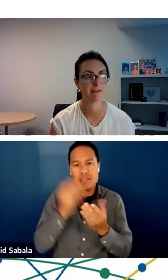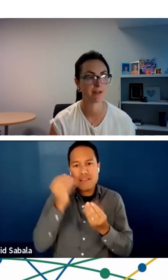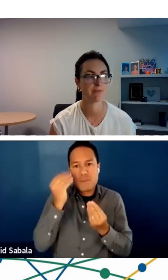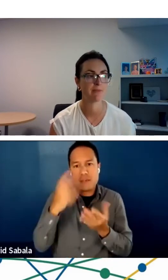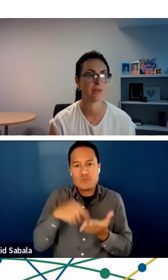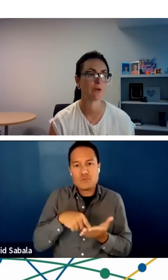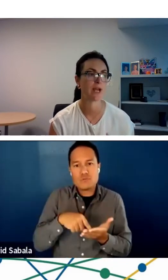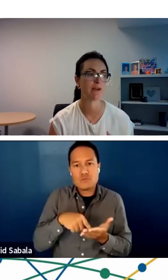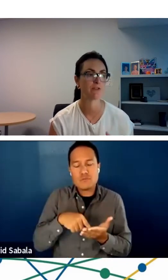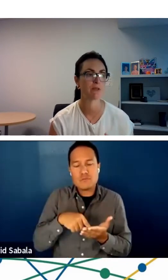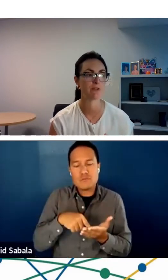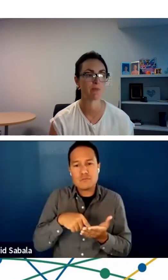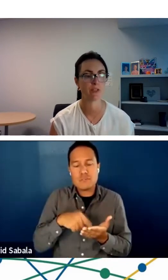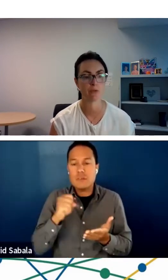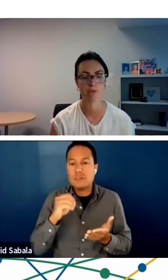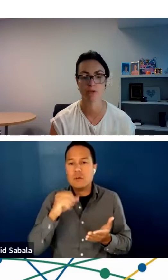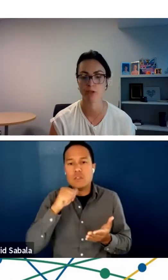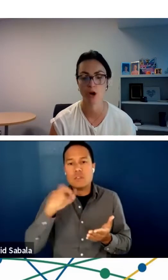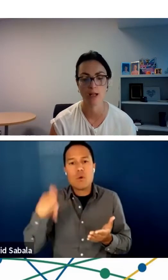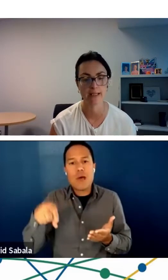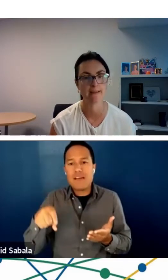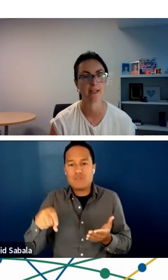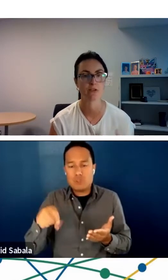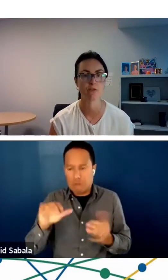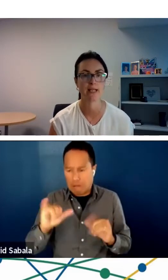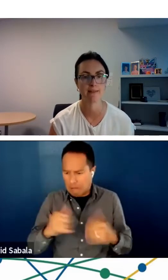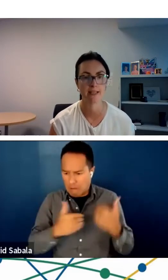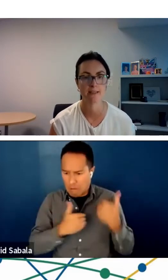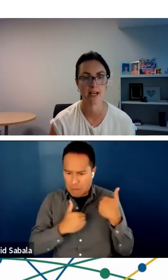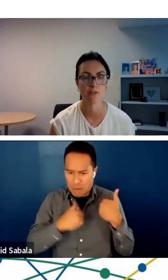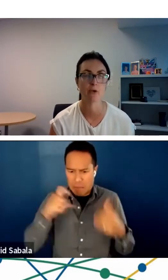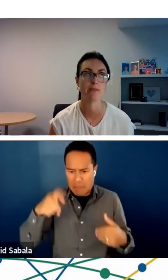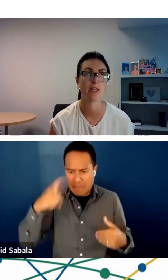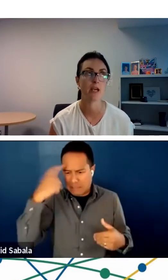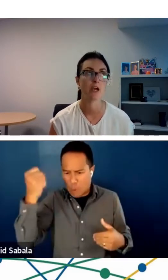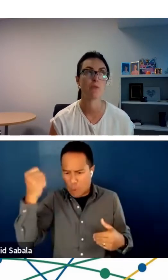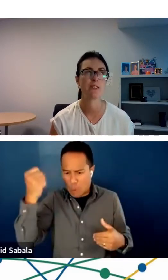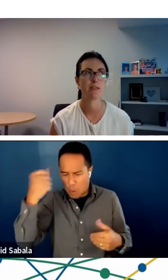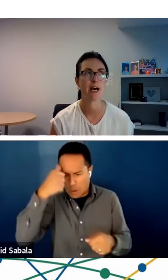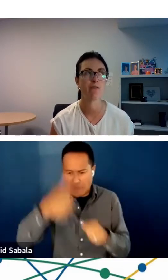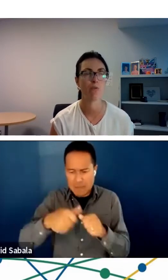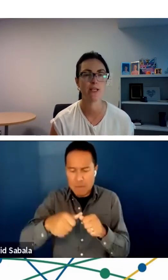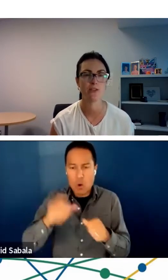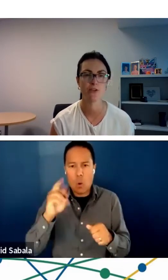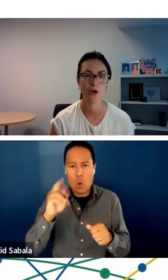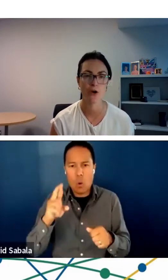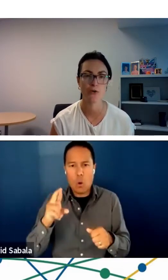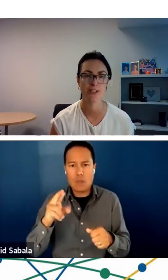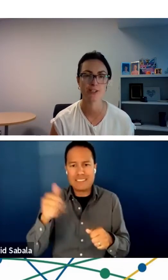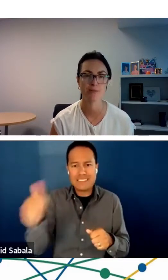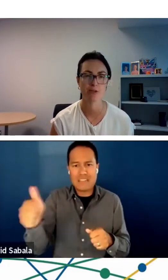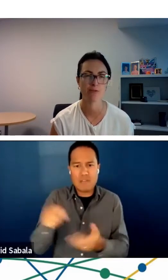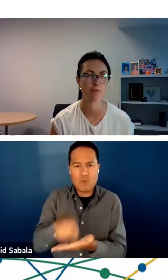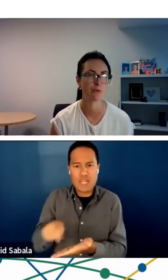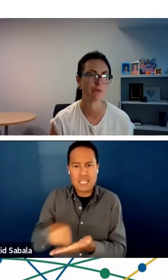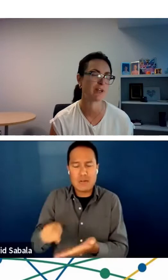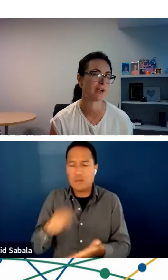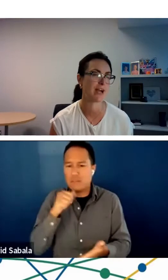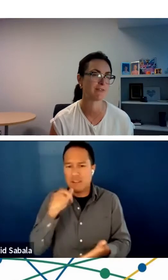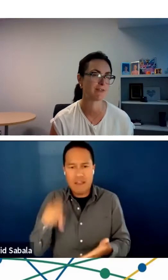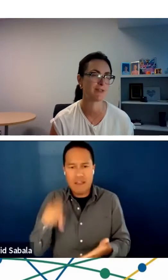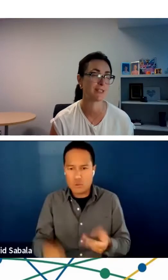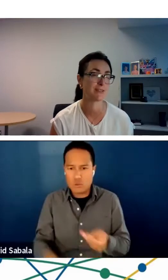have it in front of them. They don't have to be responsible for recalling things or writing things down. So I think we still have a ways to go in terms of